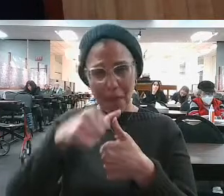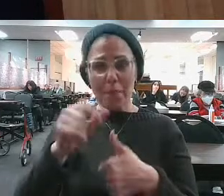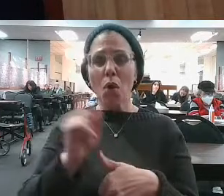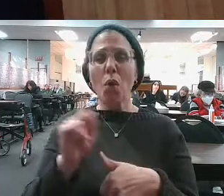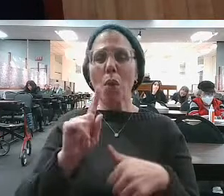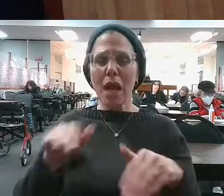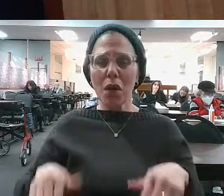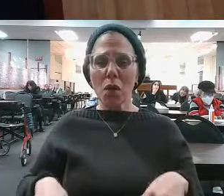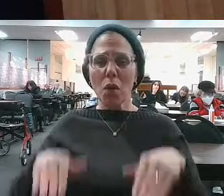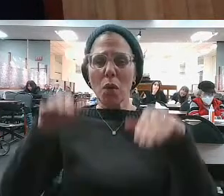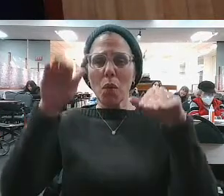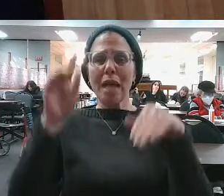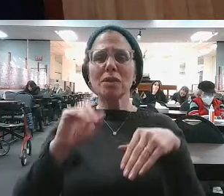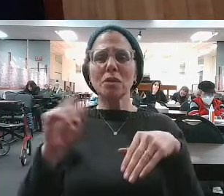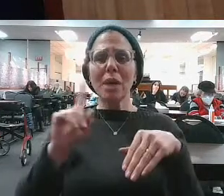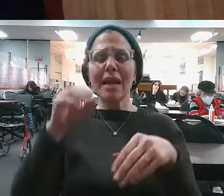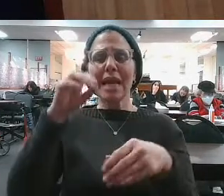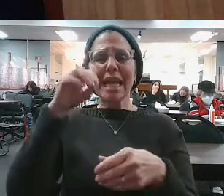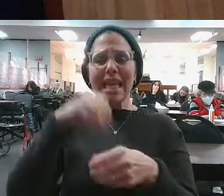raised in his own home.